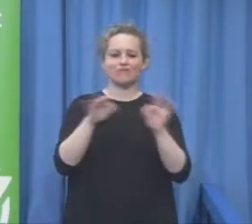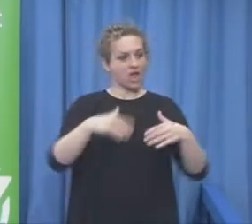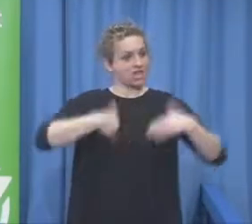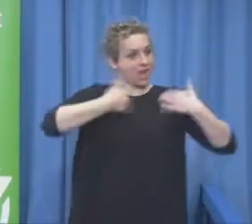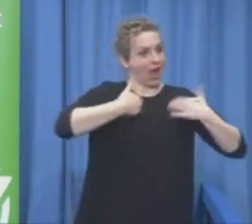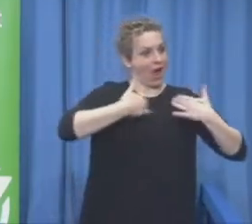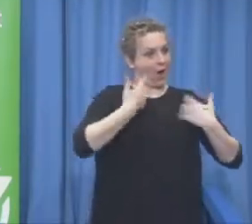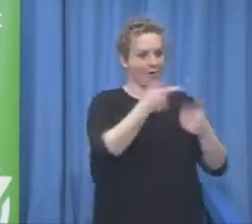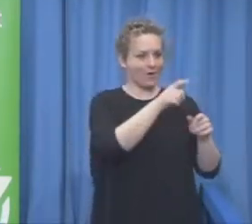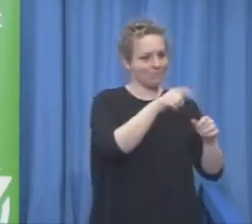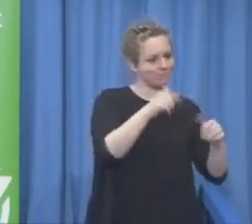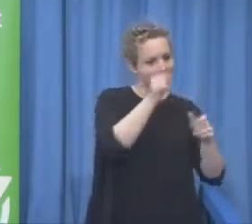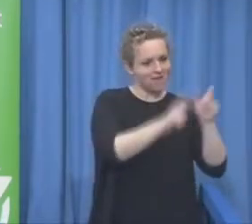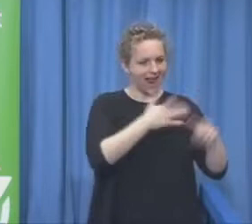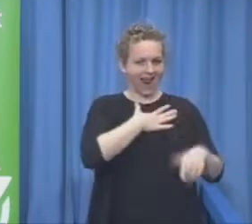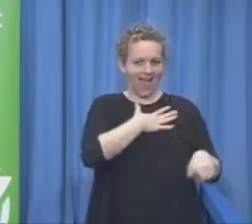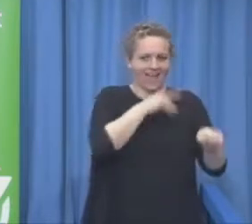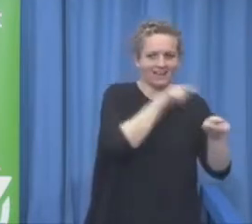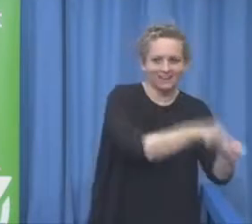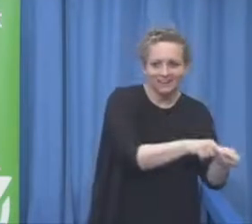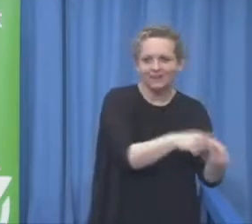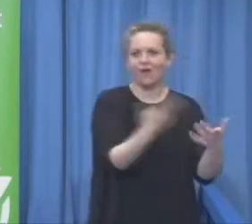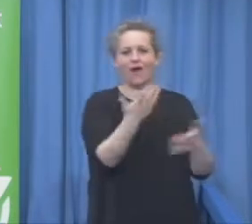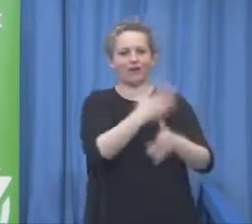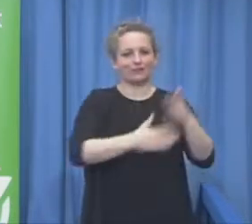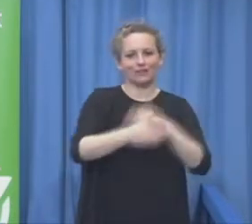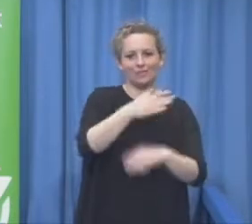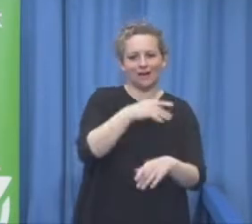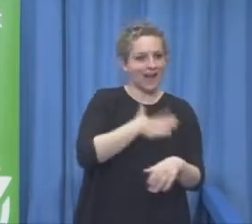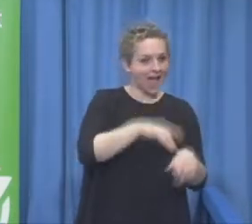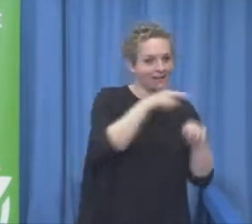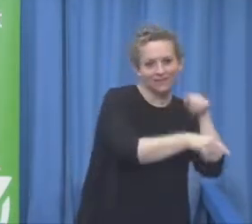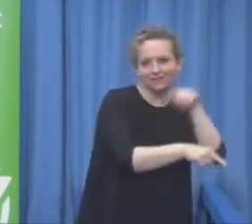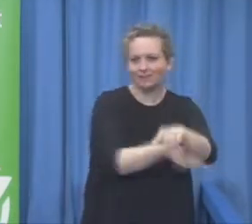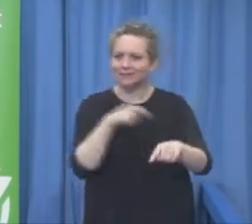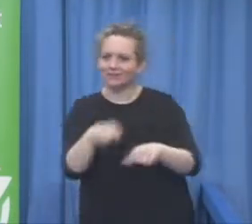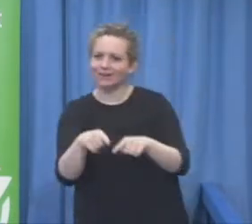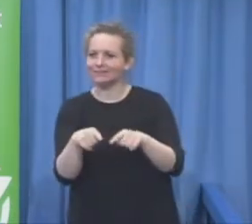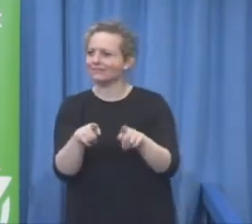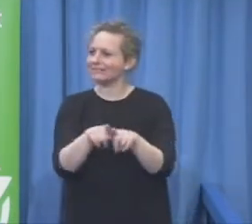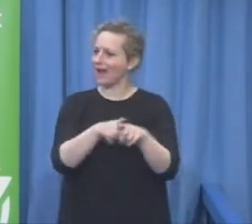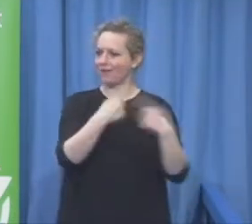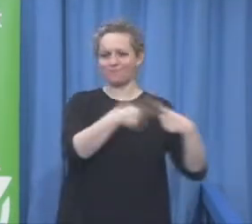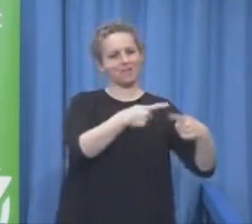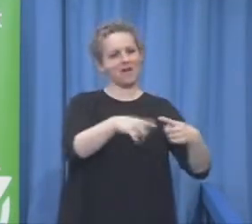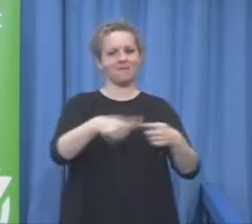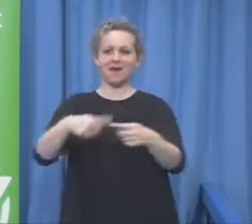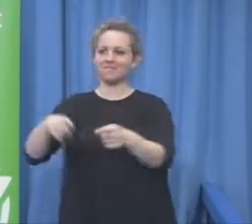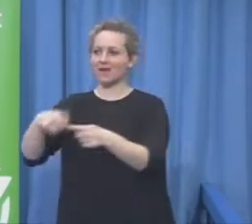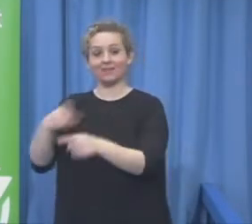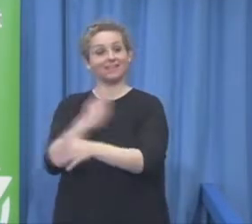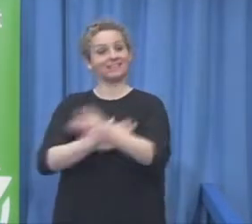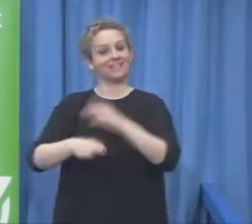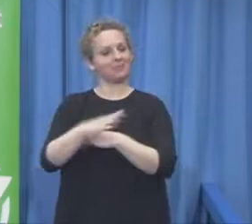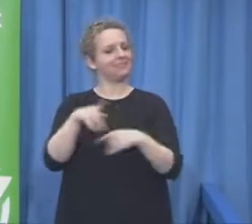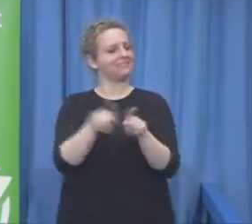stores around the fashion collaborate with us and let's enjoy automatic